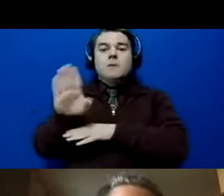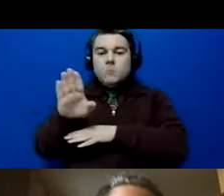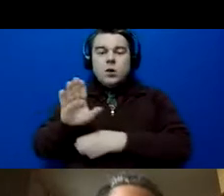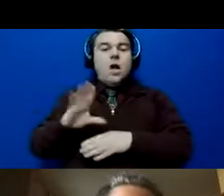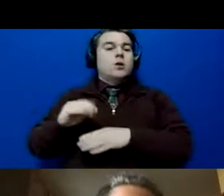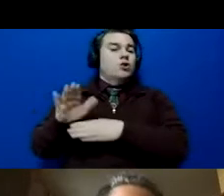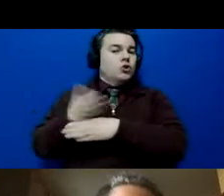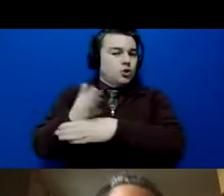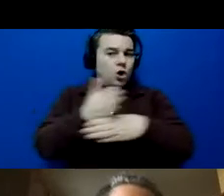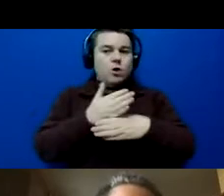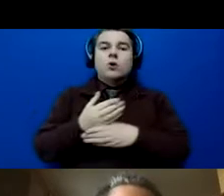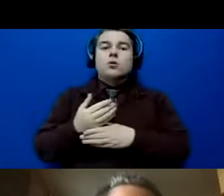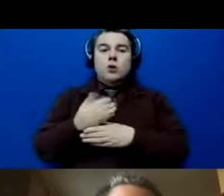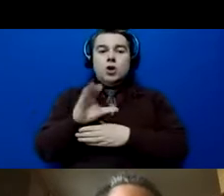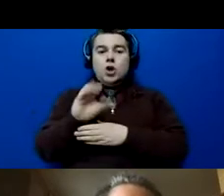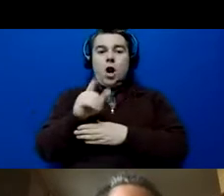collagen can do.